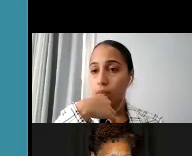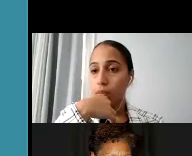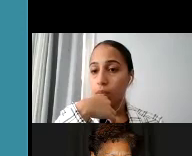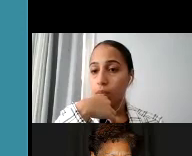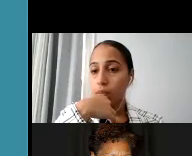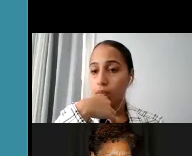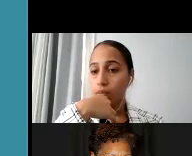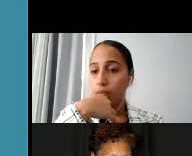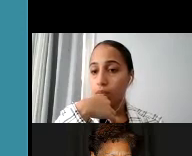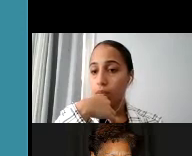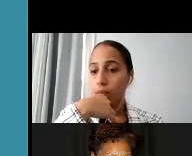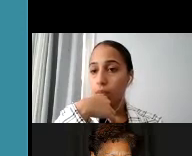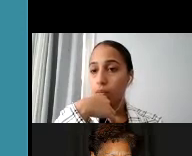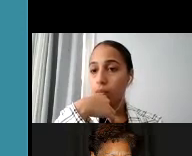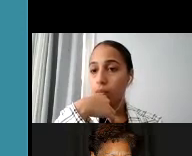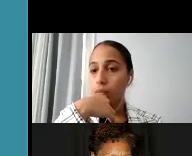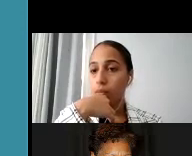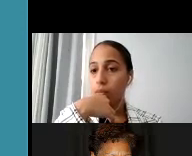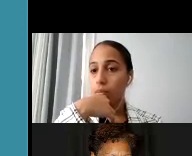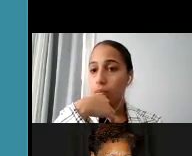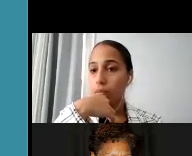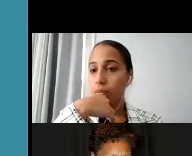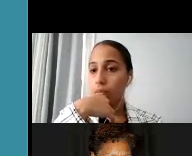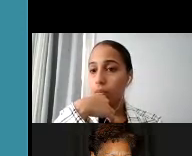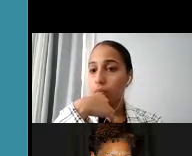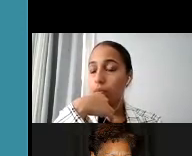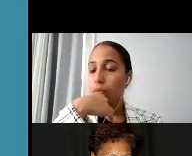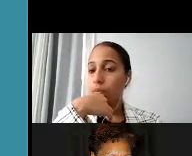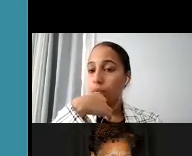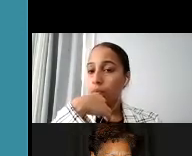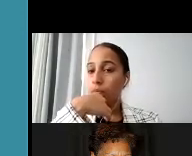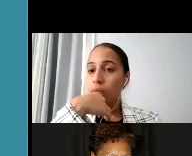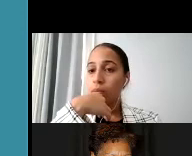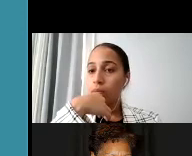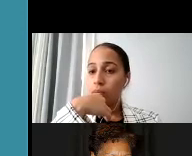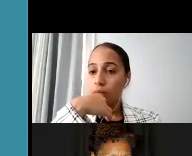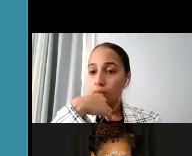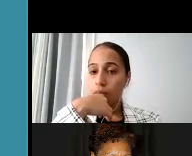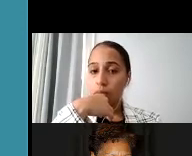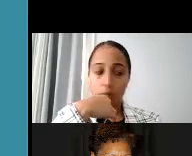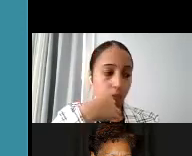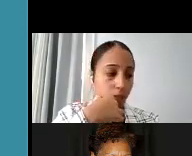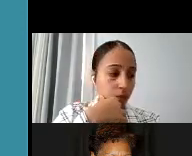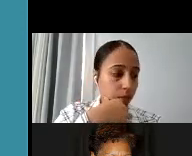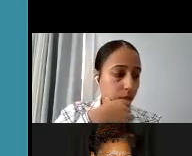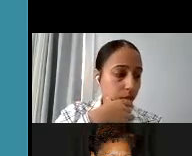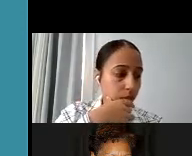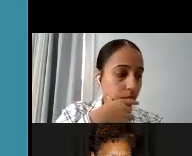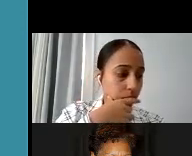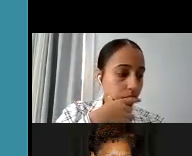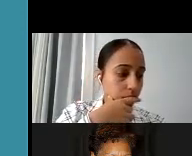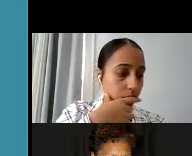minorities